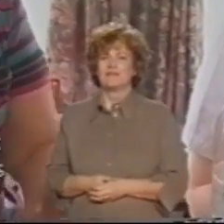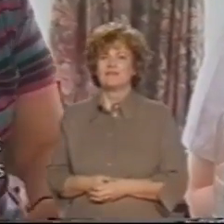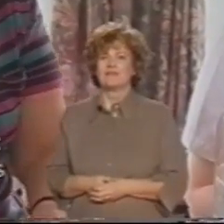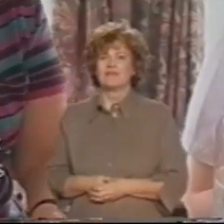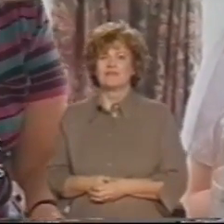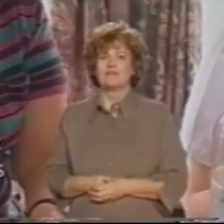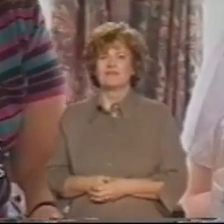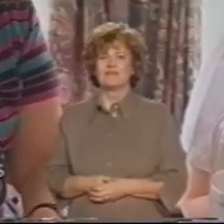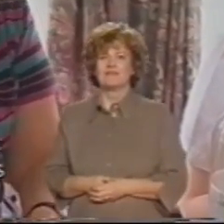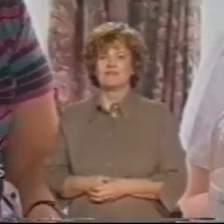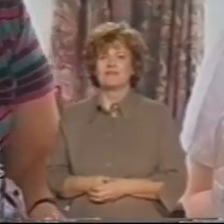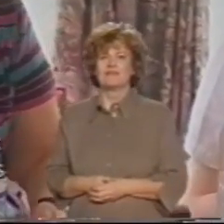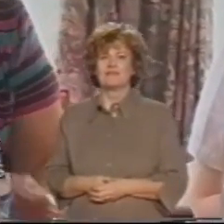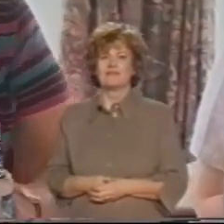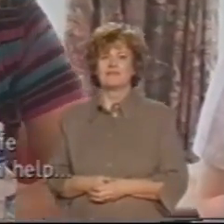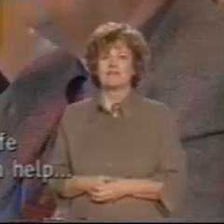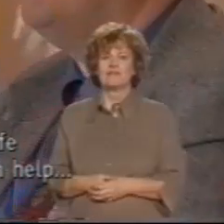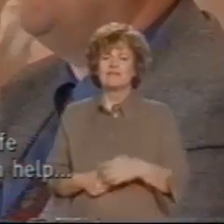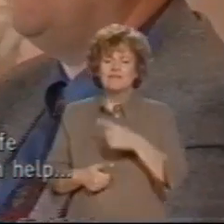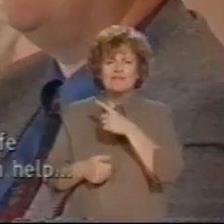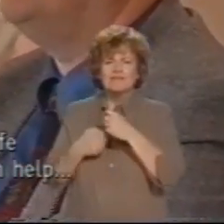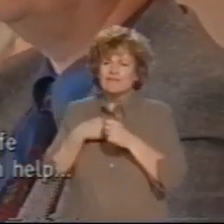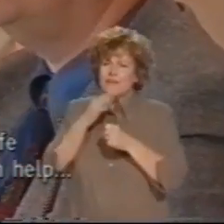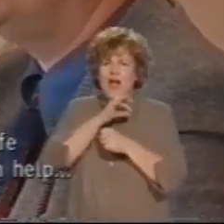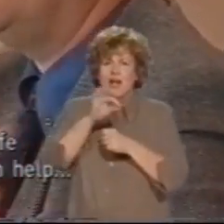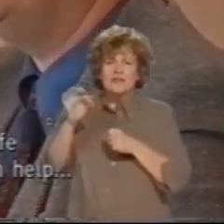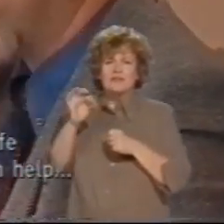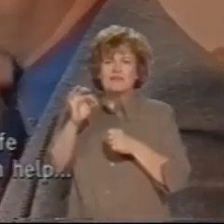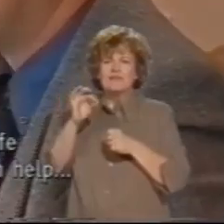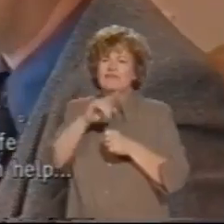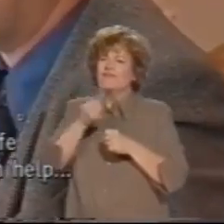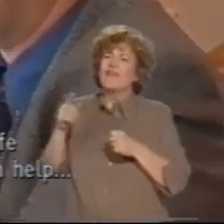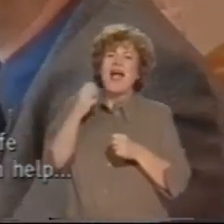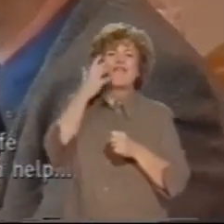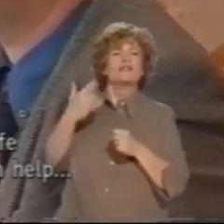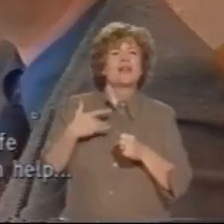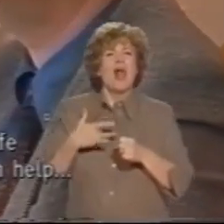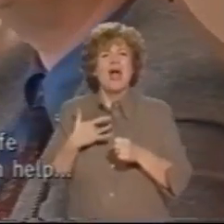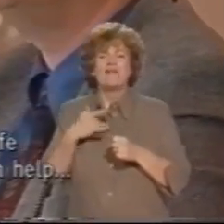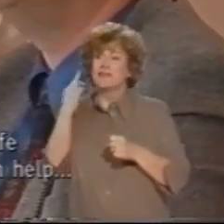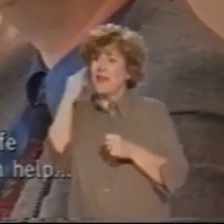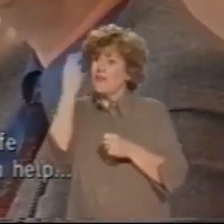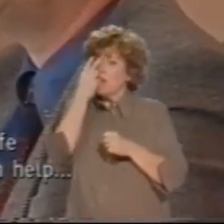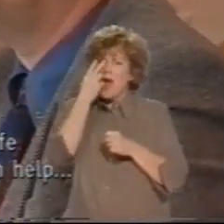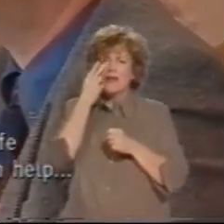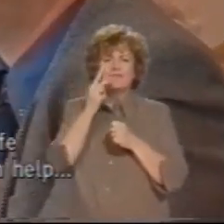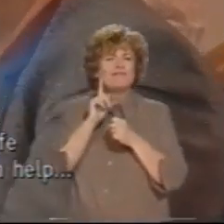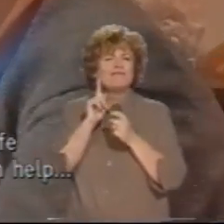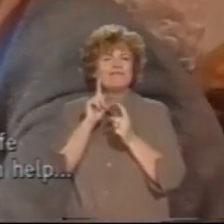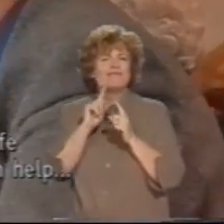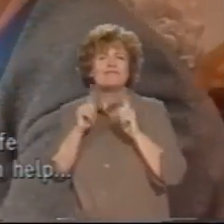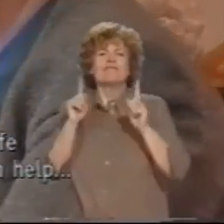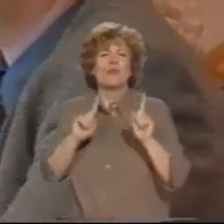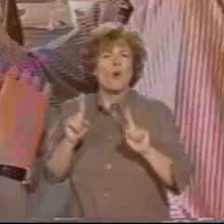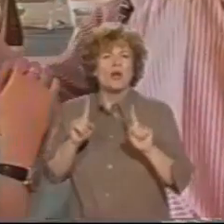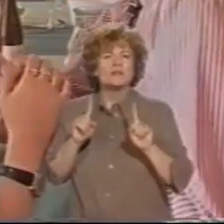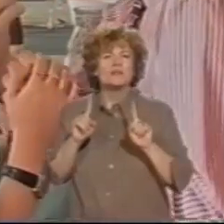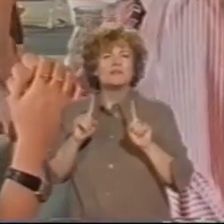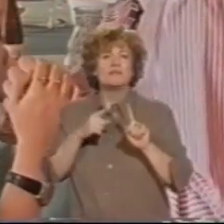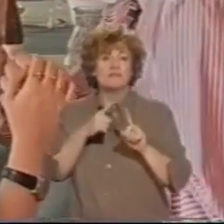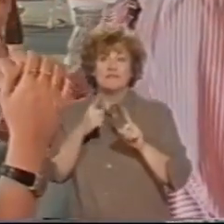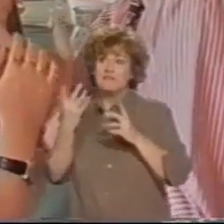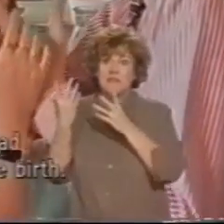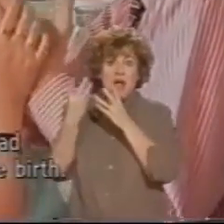So go to ask how deaf-blindness affects their everyday life and whether they get enough help.